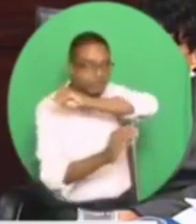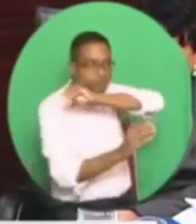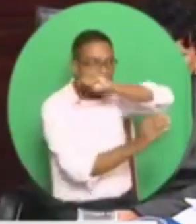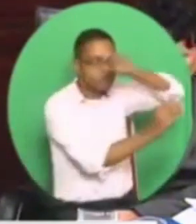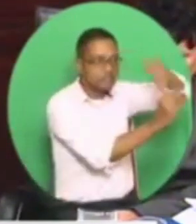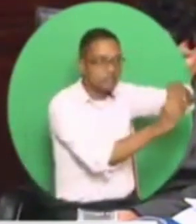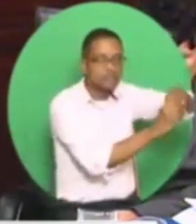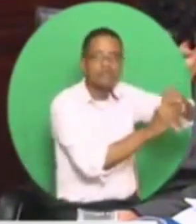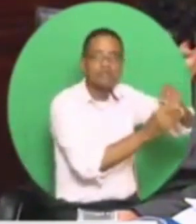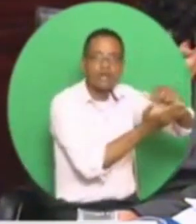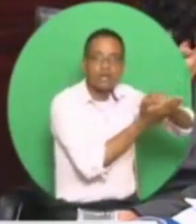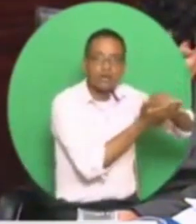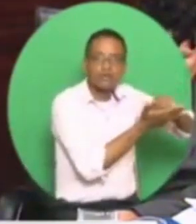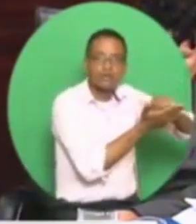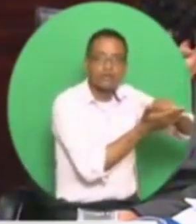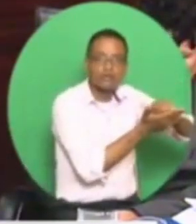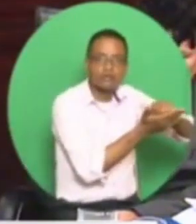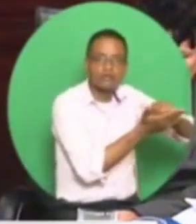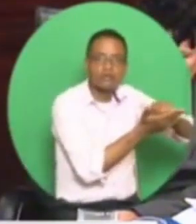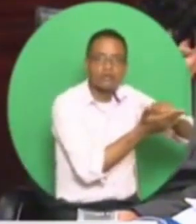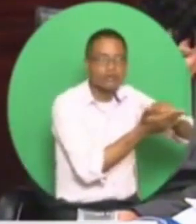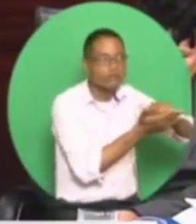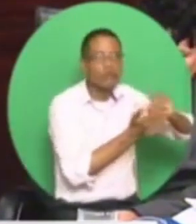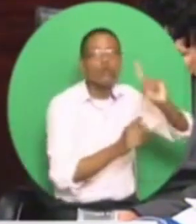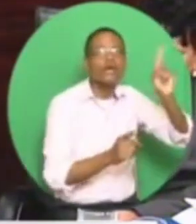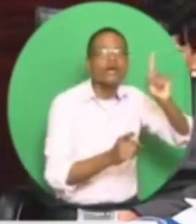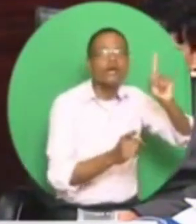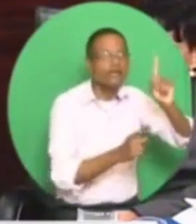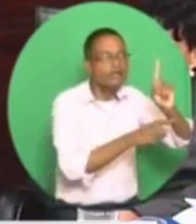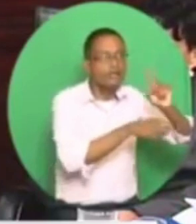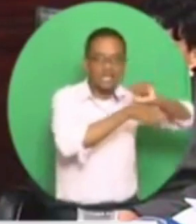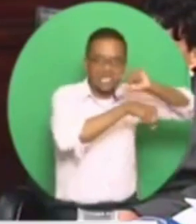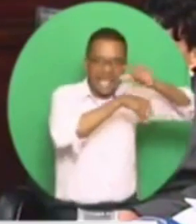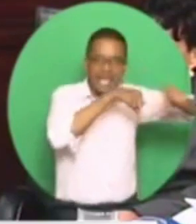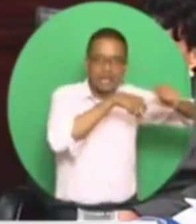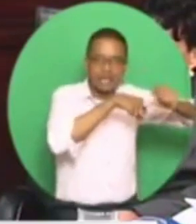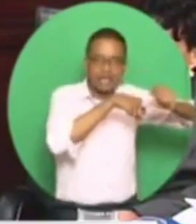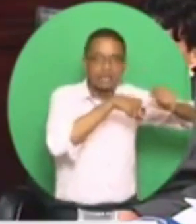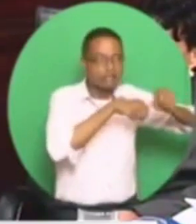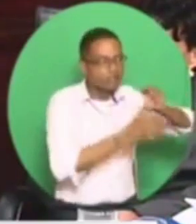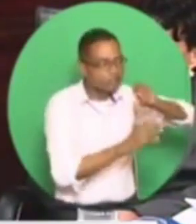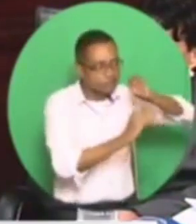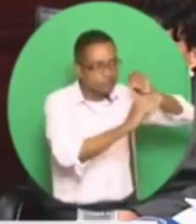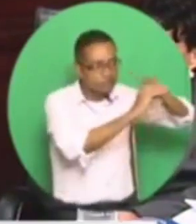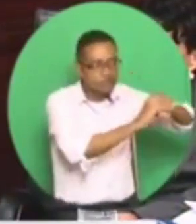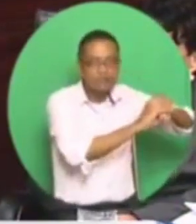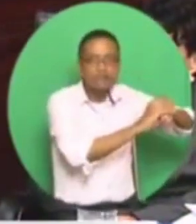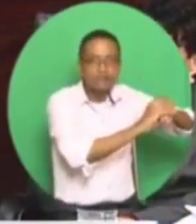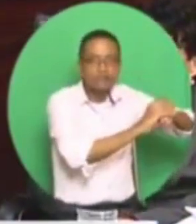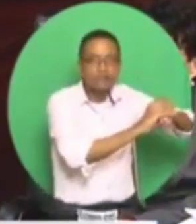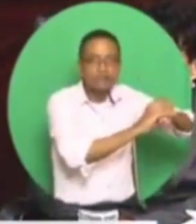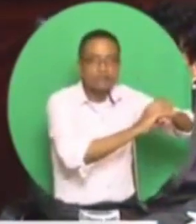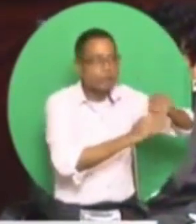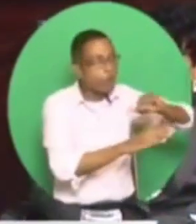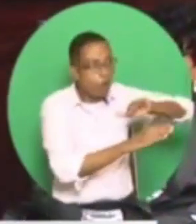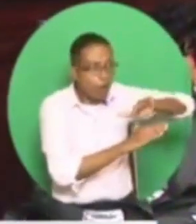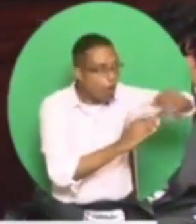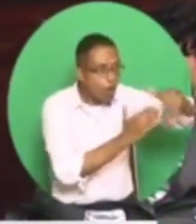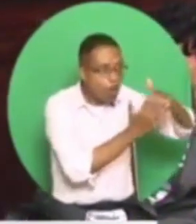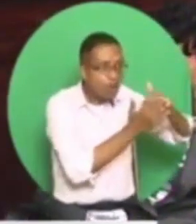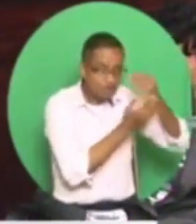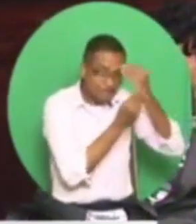Formula One, in Georgetown, Guyana, where they operate, Madam Speaker. And there are all the information